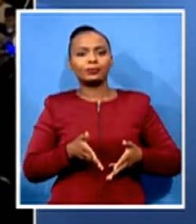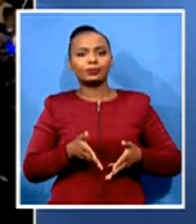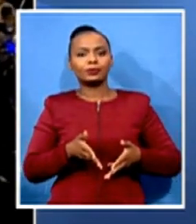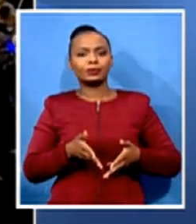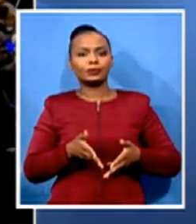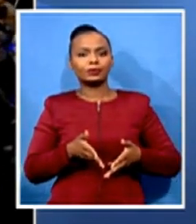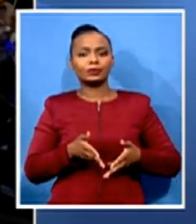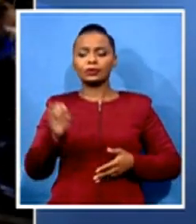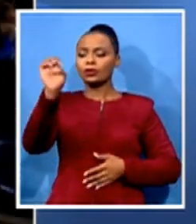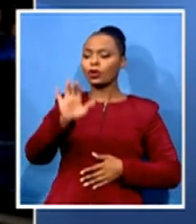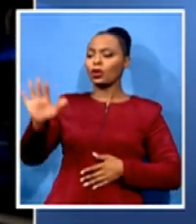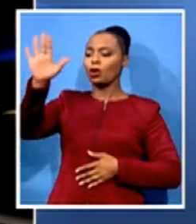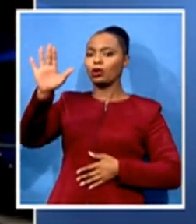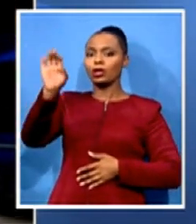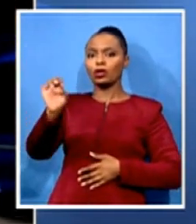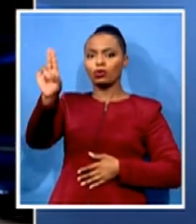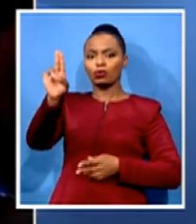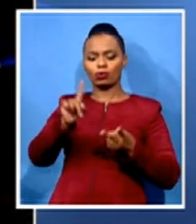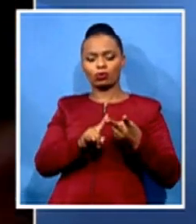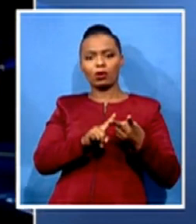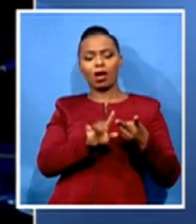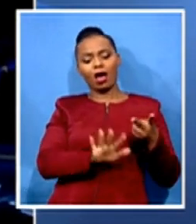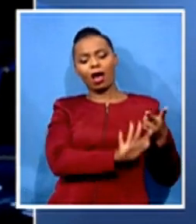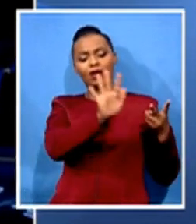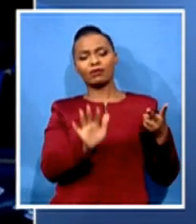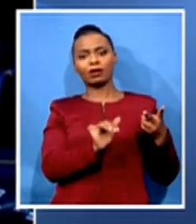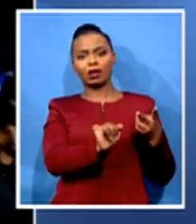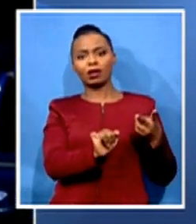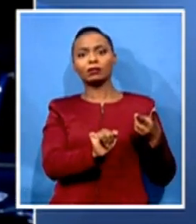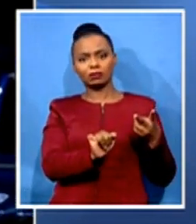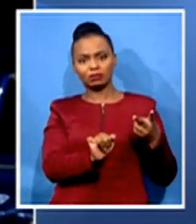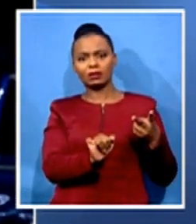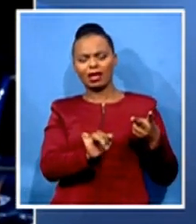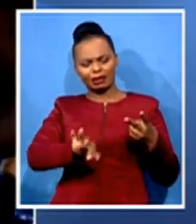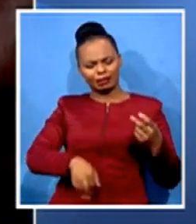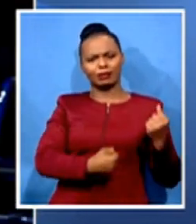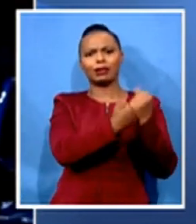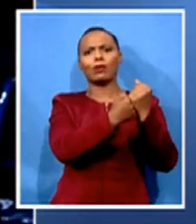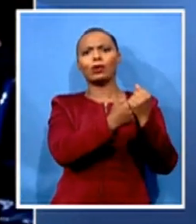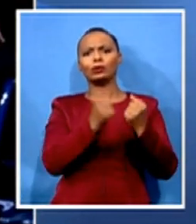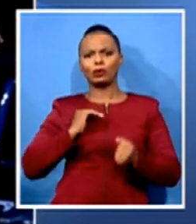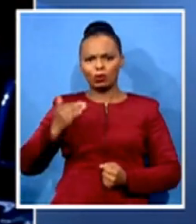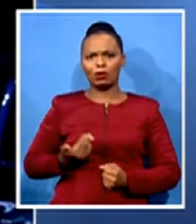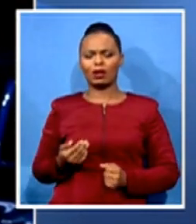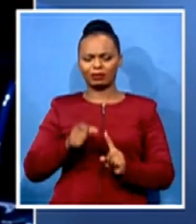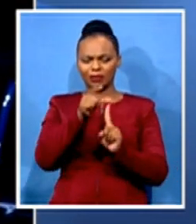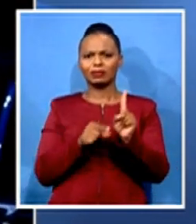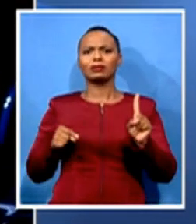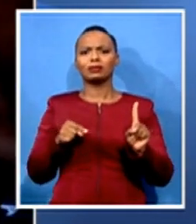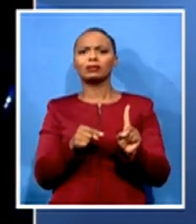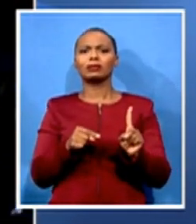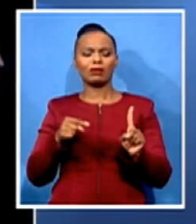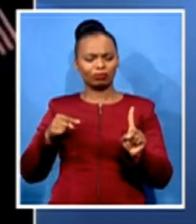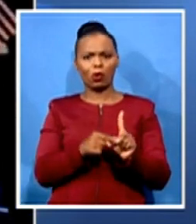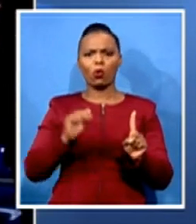and many others had supported a woman candidate to be the new director of the World Trade